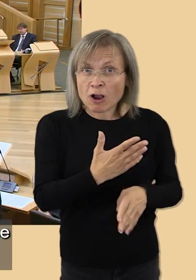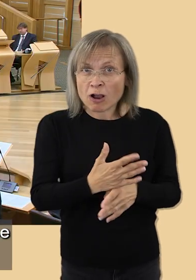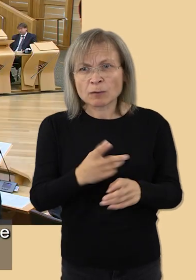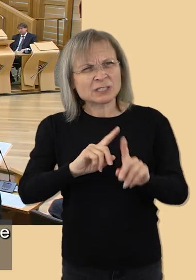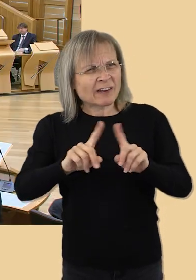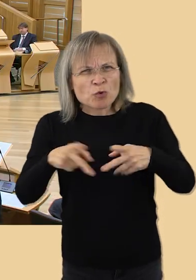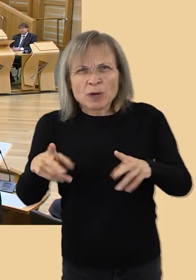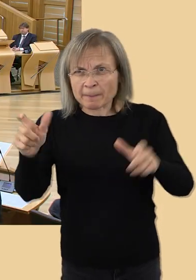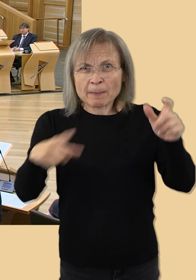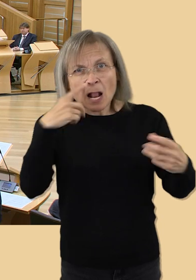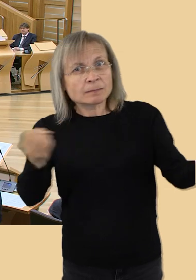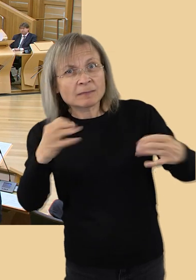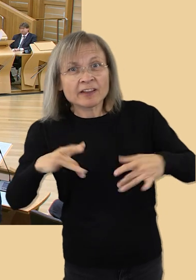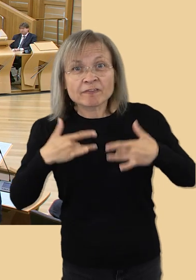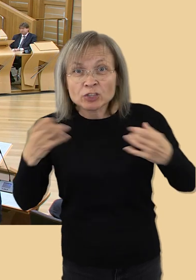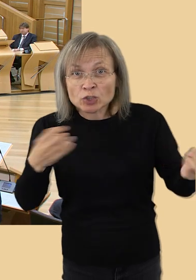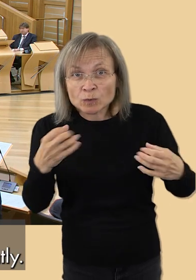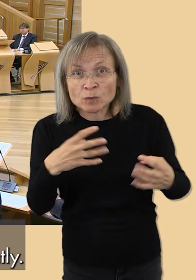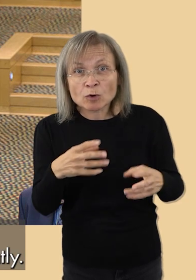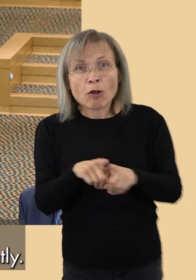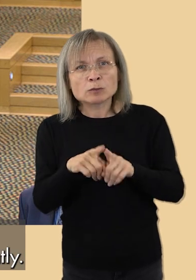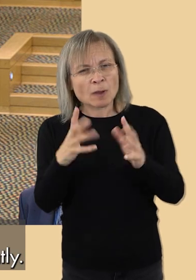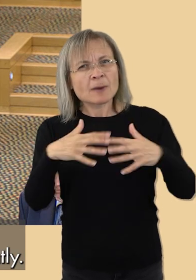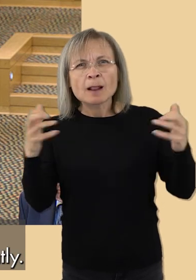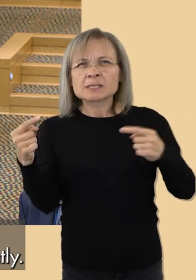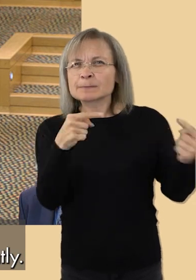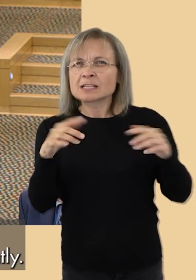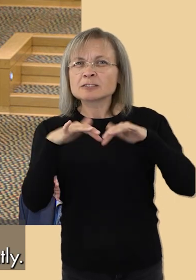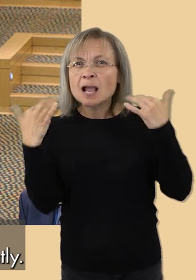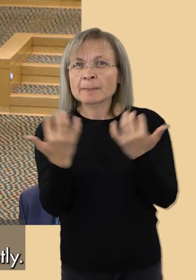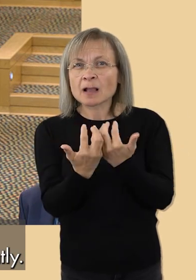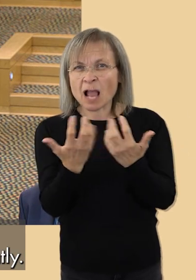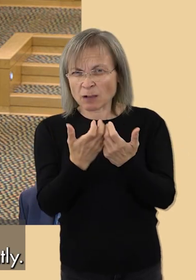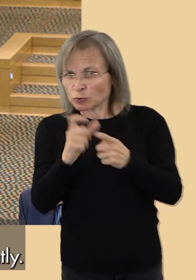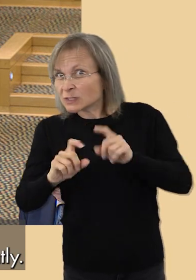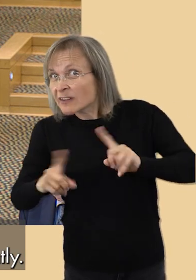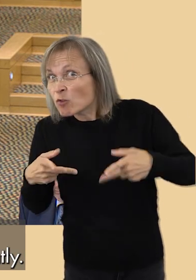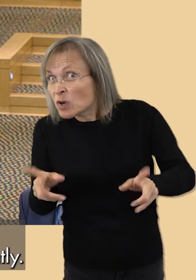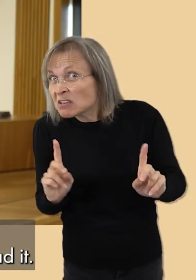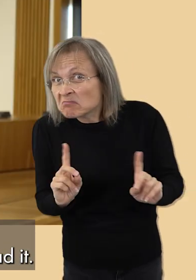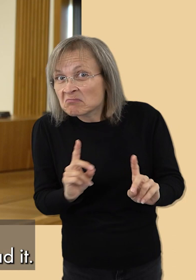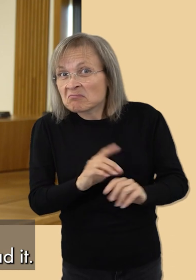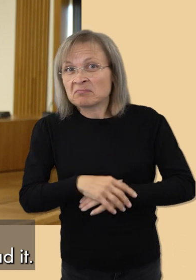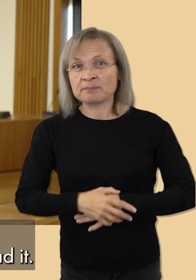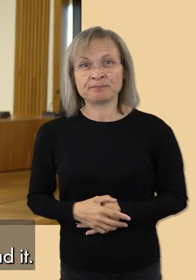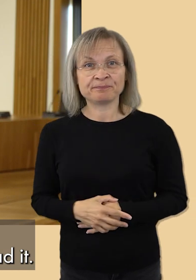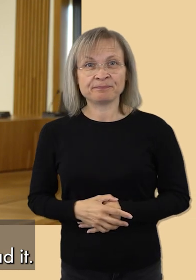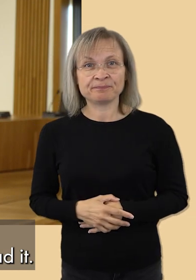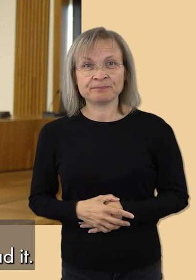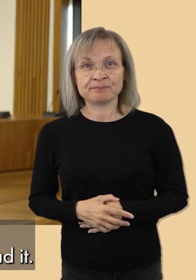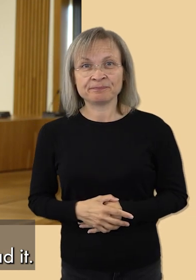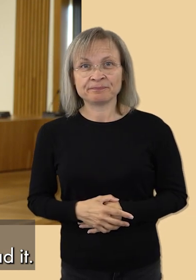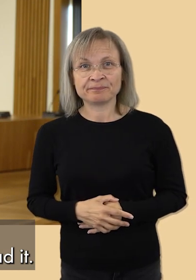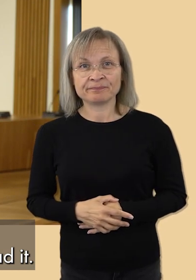express their views and even suggestions for how the proceedings in the Parliament's debating chamber could be done differently. Our